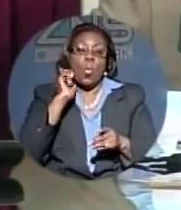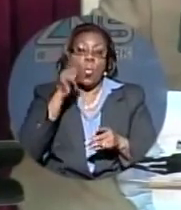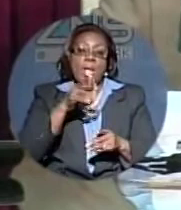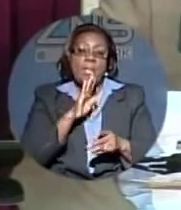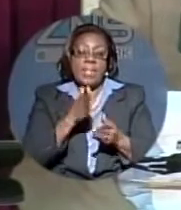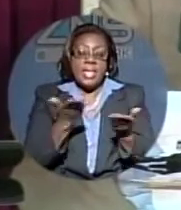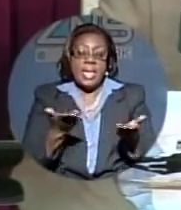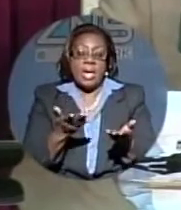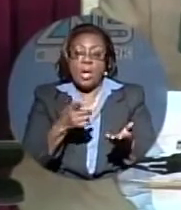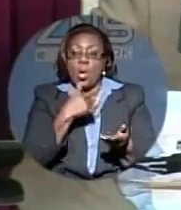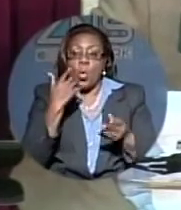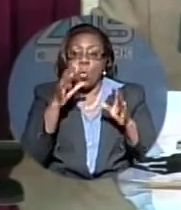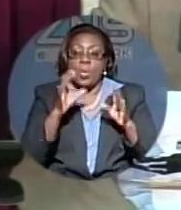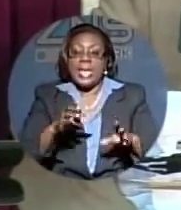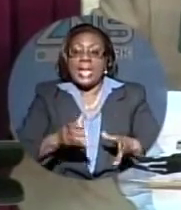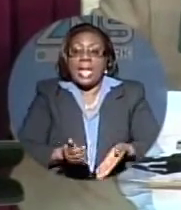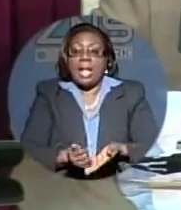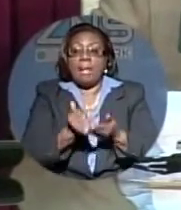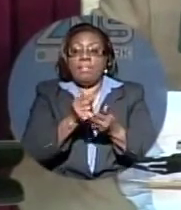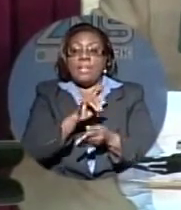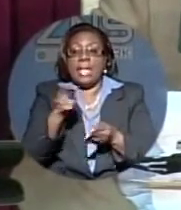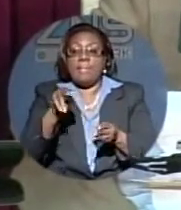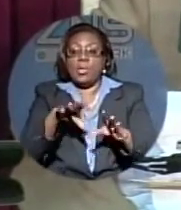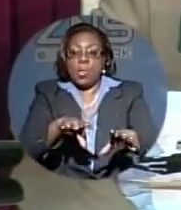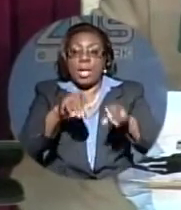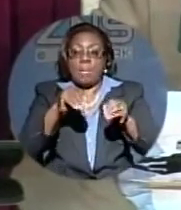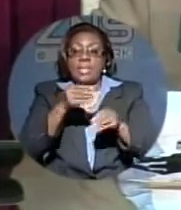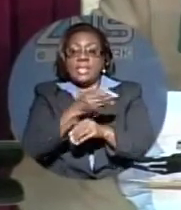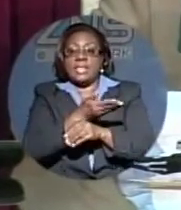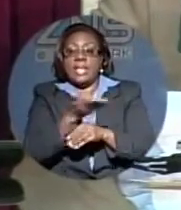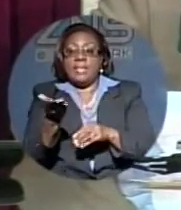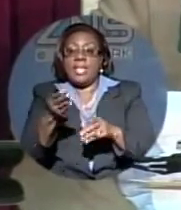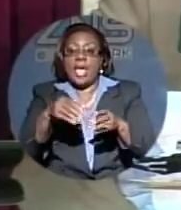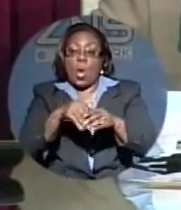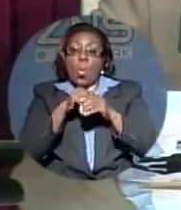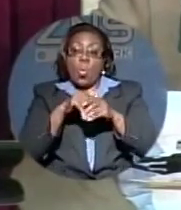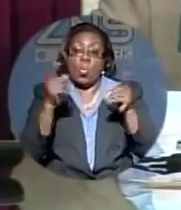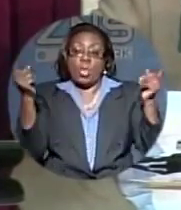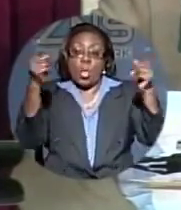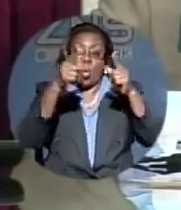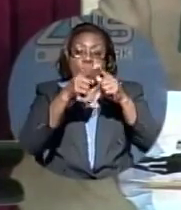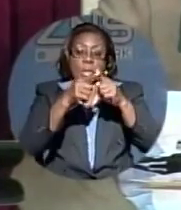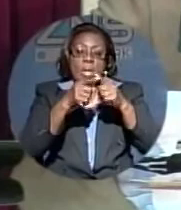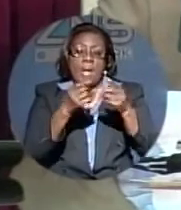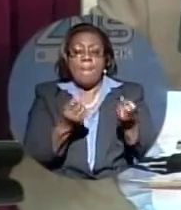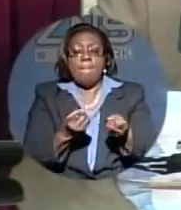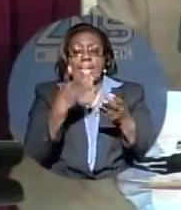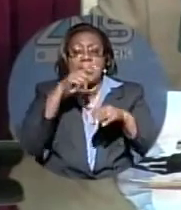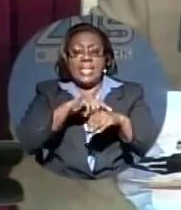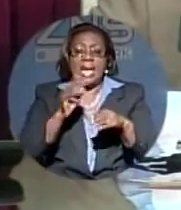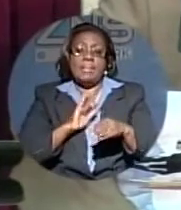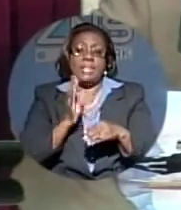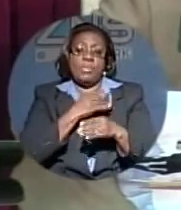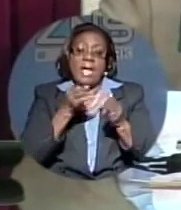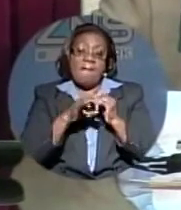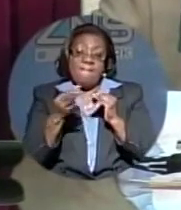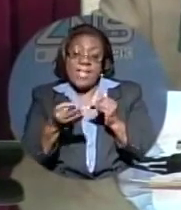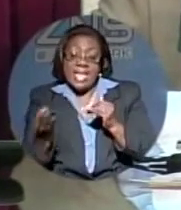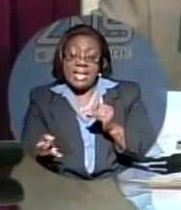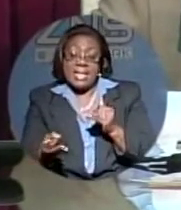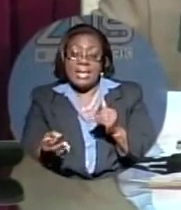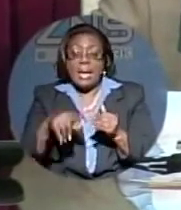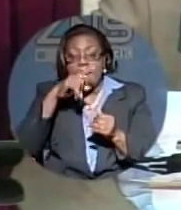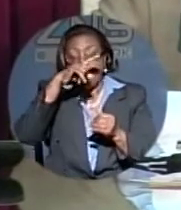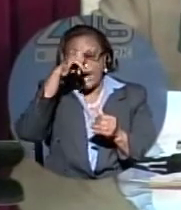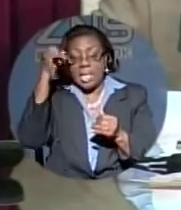and help them accomplish their own goals. Many times we are failures because we are in the wrong relationships or we are the wrong